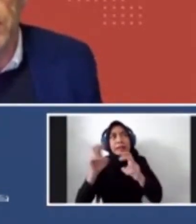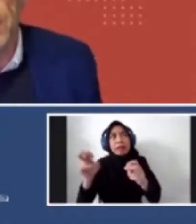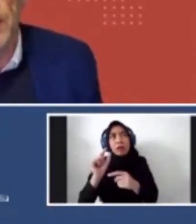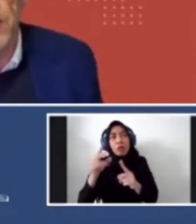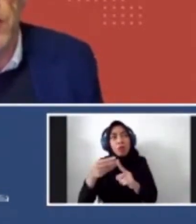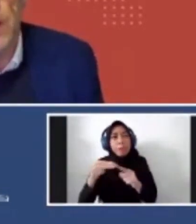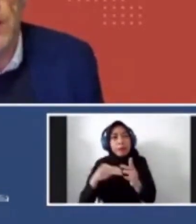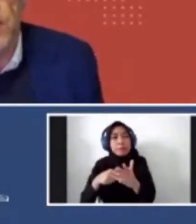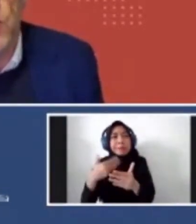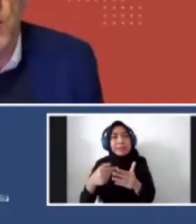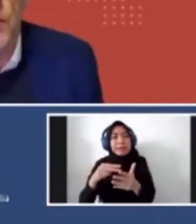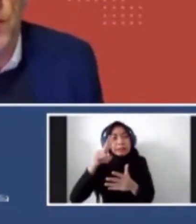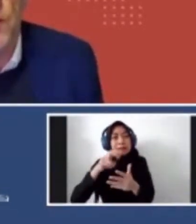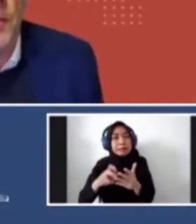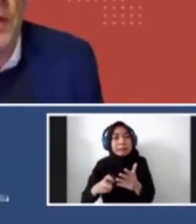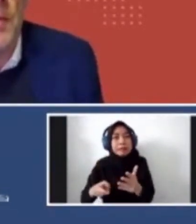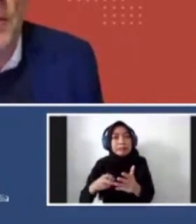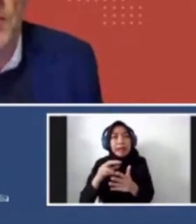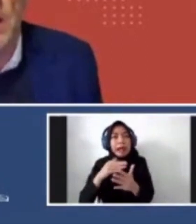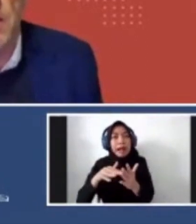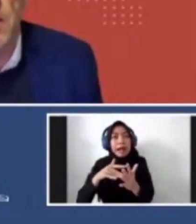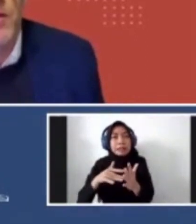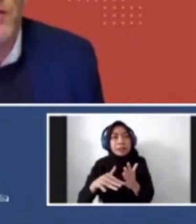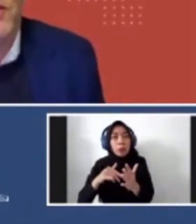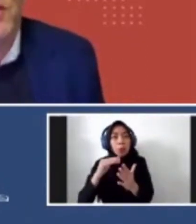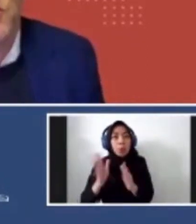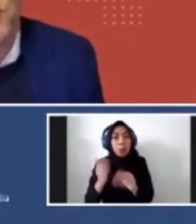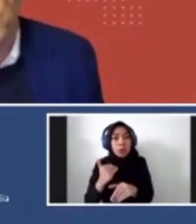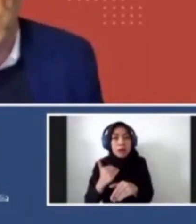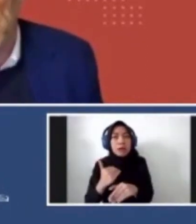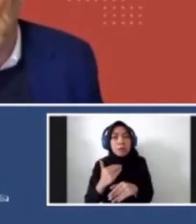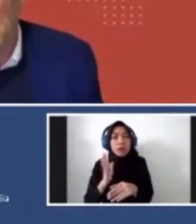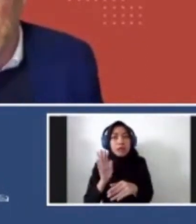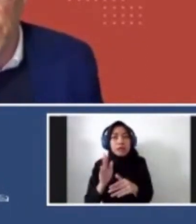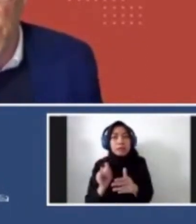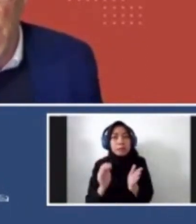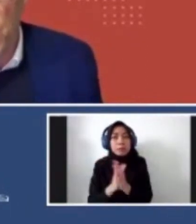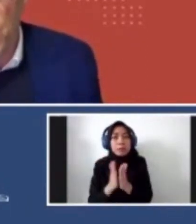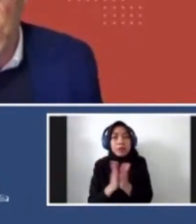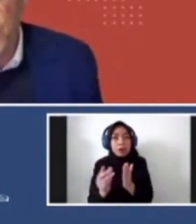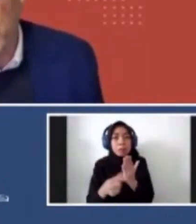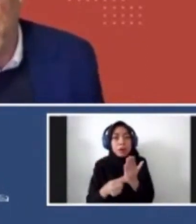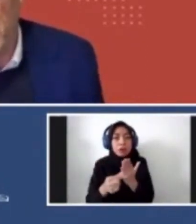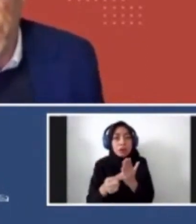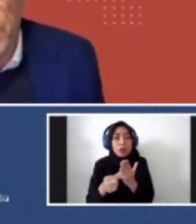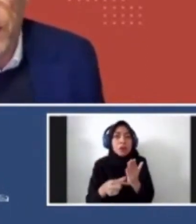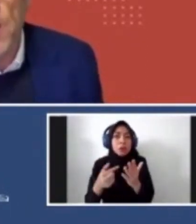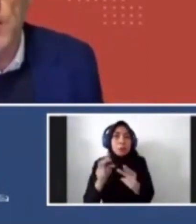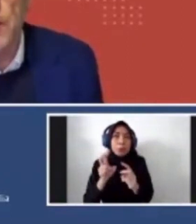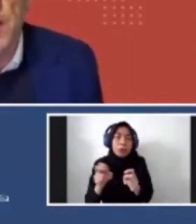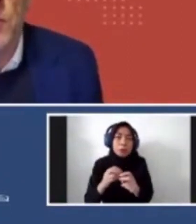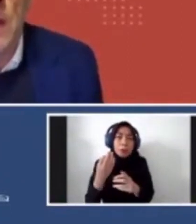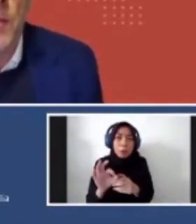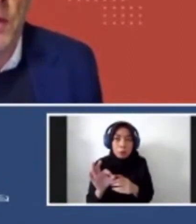can, we can do that. mean, certainly that's why we're involved with something like Memo Magazine, which is an online journal, um, and we, you know, we've published